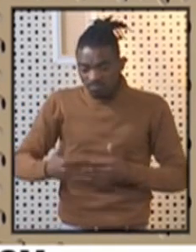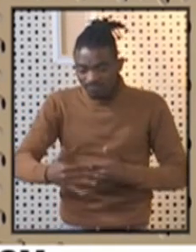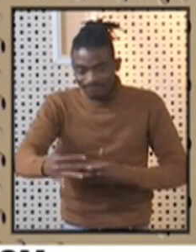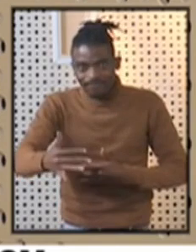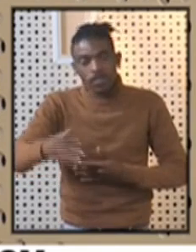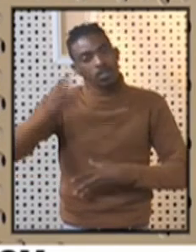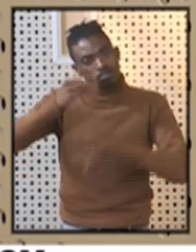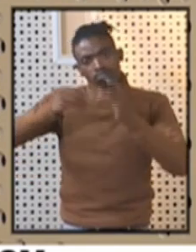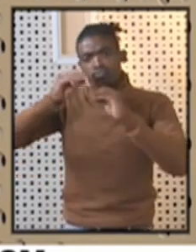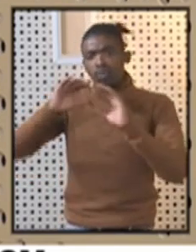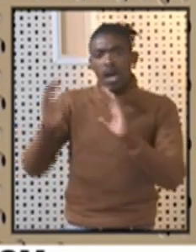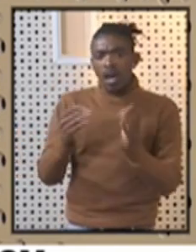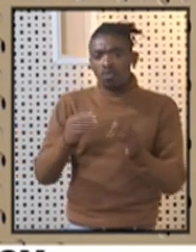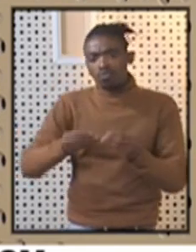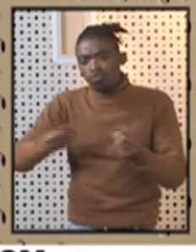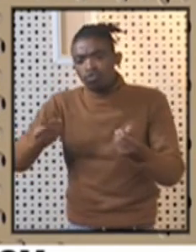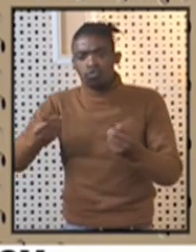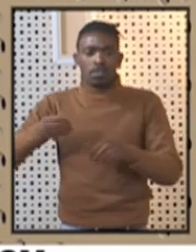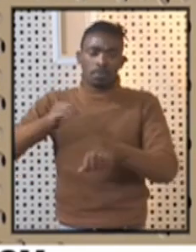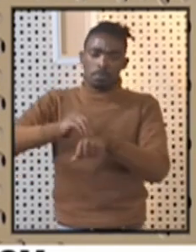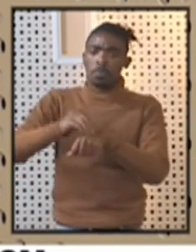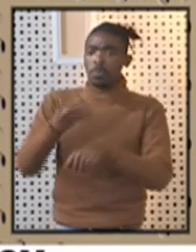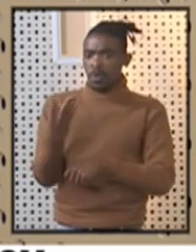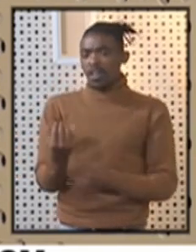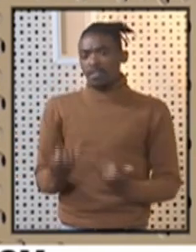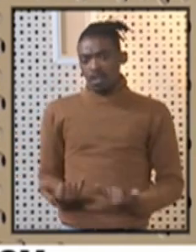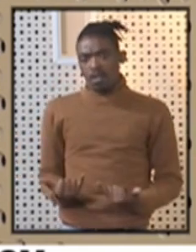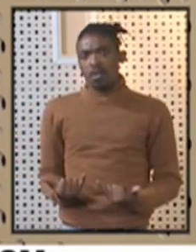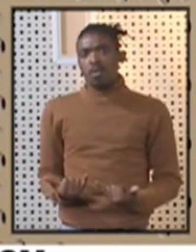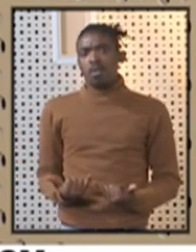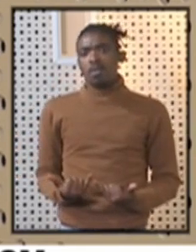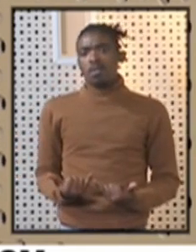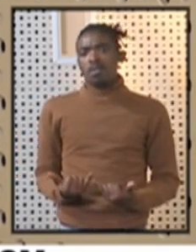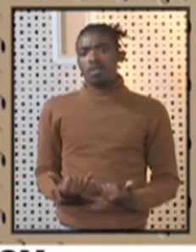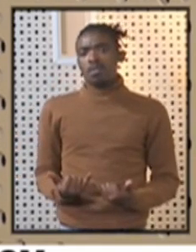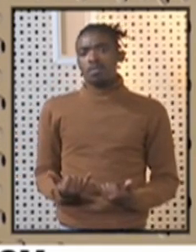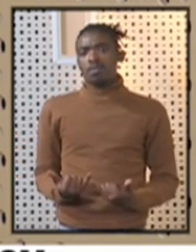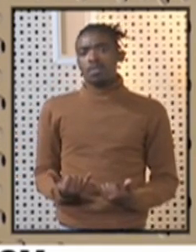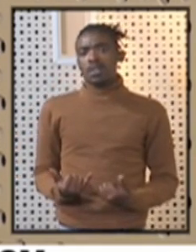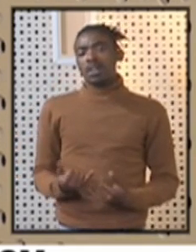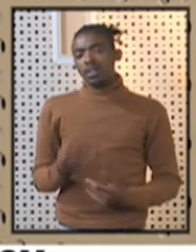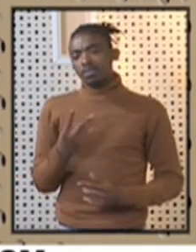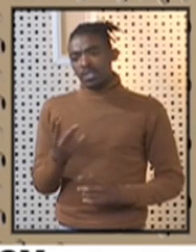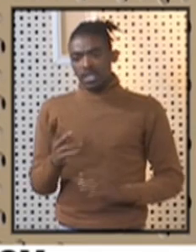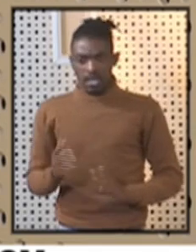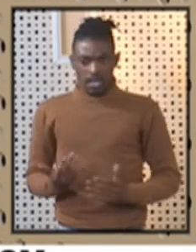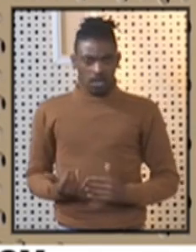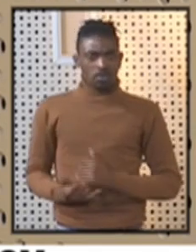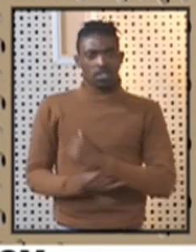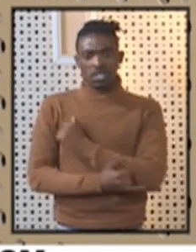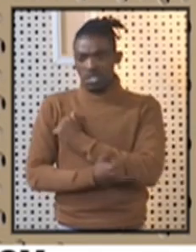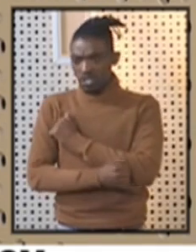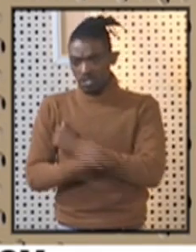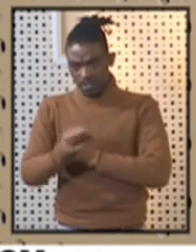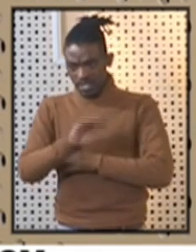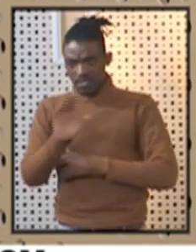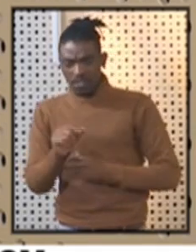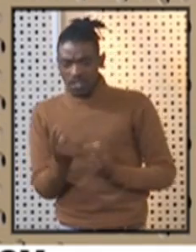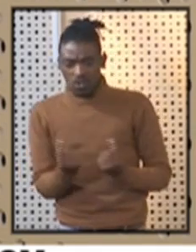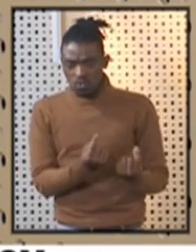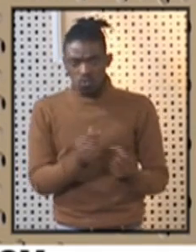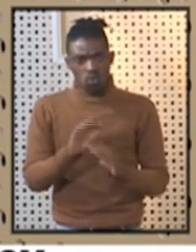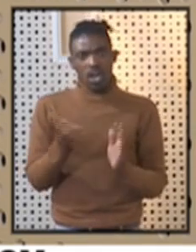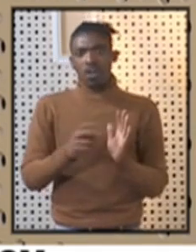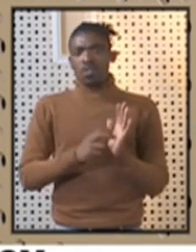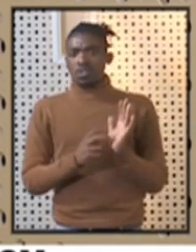pandemic. We look at what global practices are and we deal with it as such. So there are concerns that were raised by the health